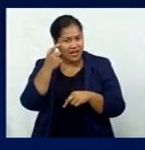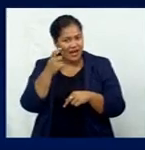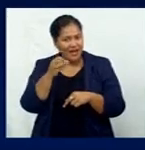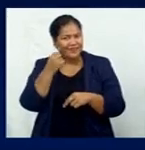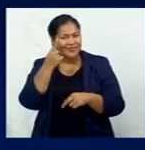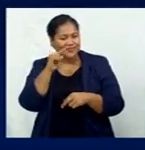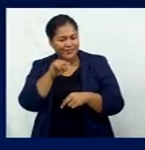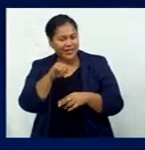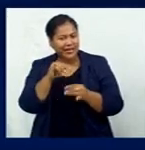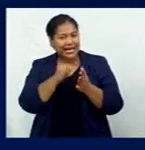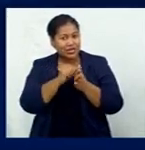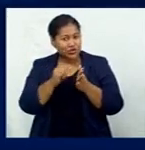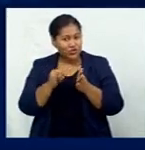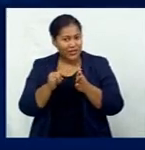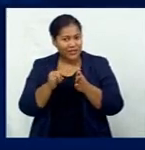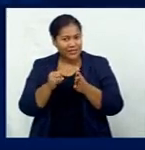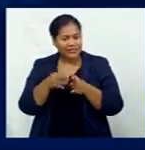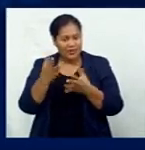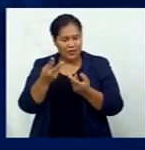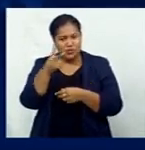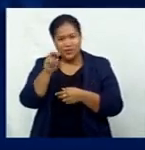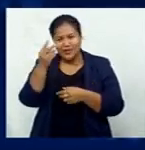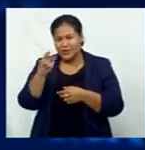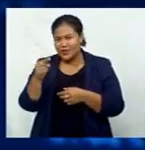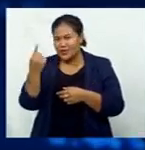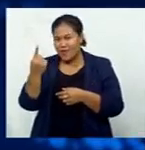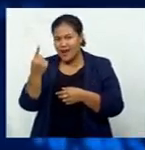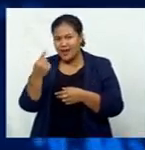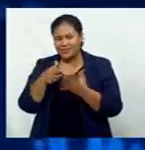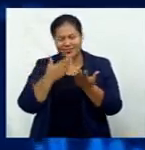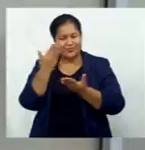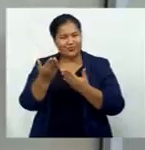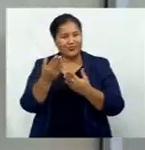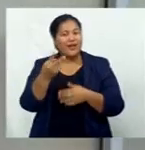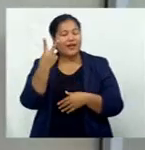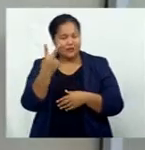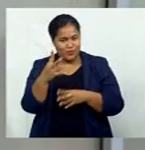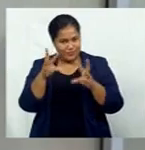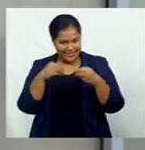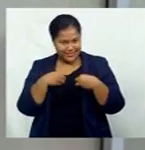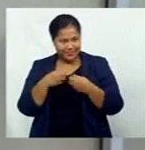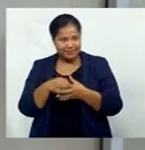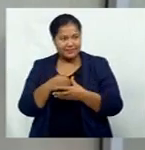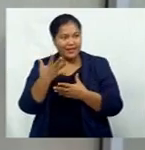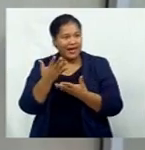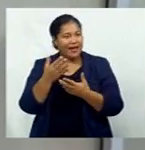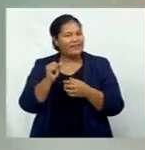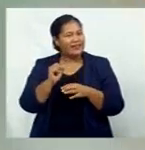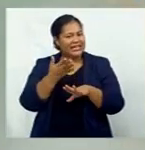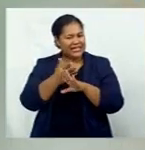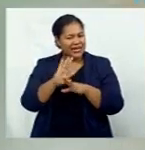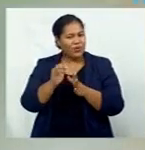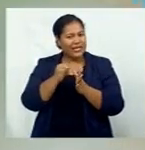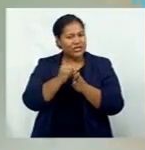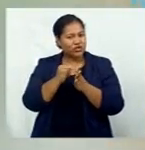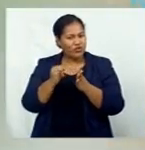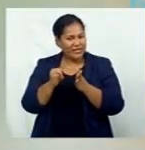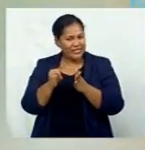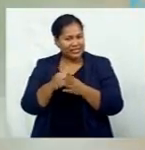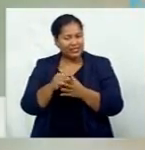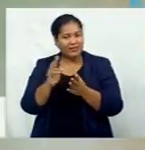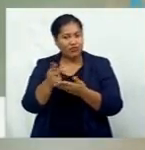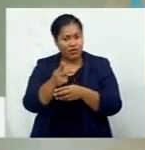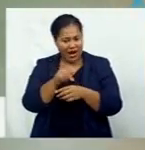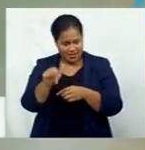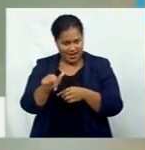by the Insurance Asia 2021 Awards with two awards. It has won the New Insurance Product of the Year Fiji and the Digital